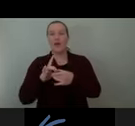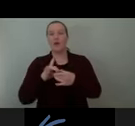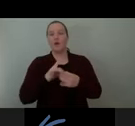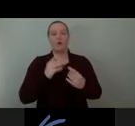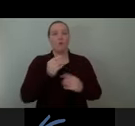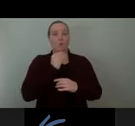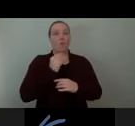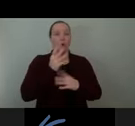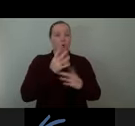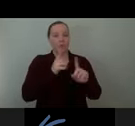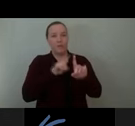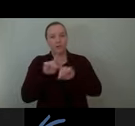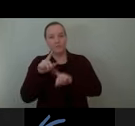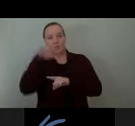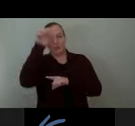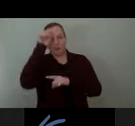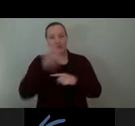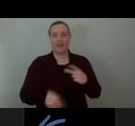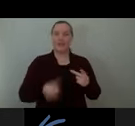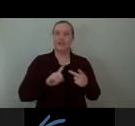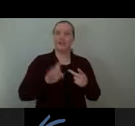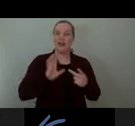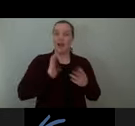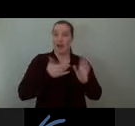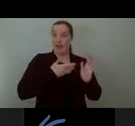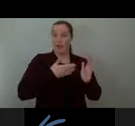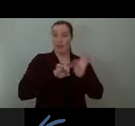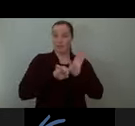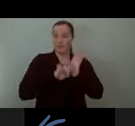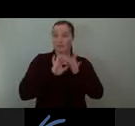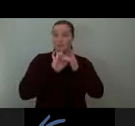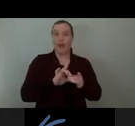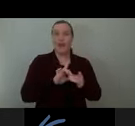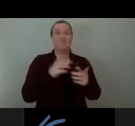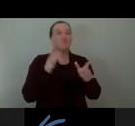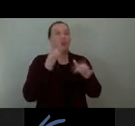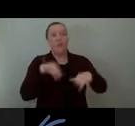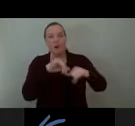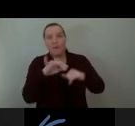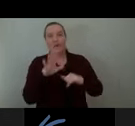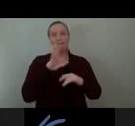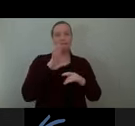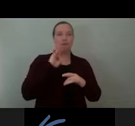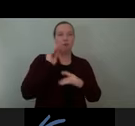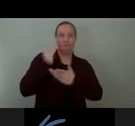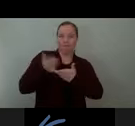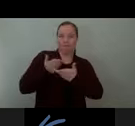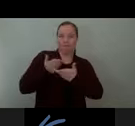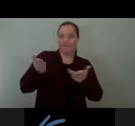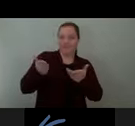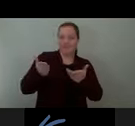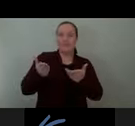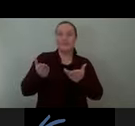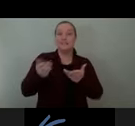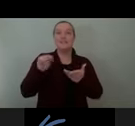Our exploration delves into the taxonomy of common household objects, which we then abstracted. This domestic catalog that we